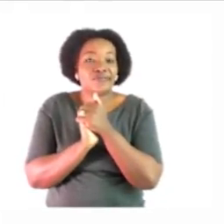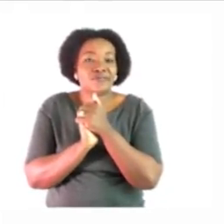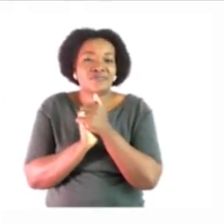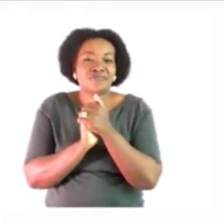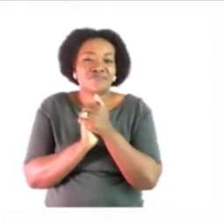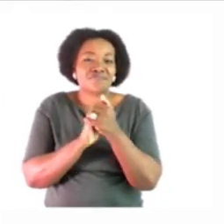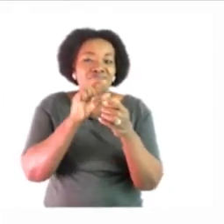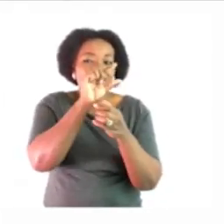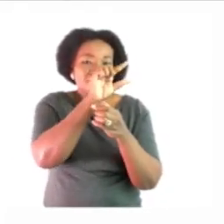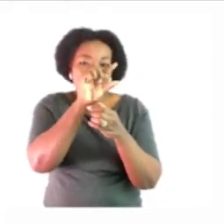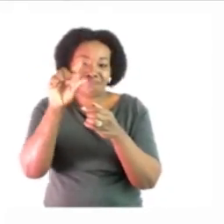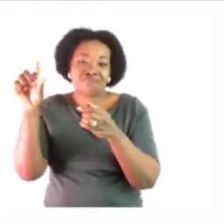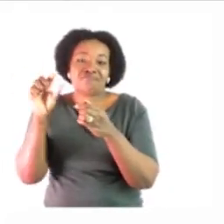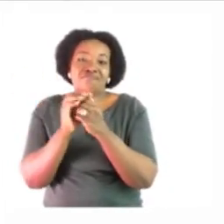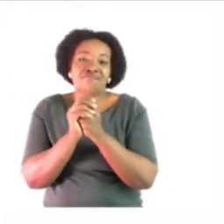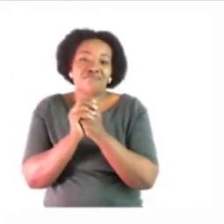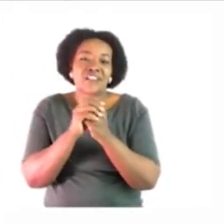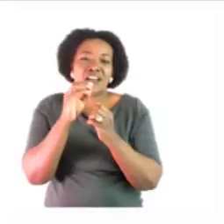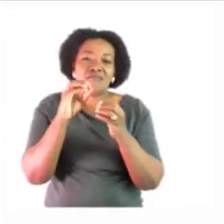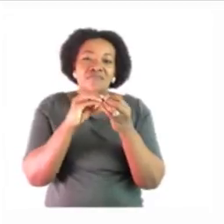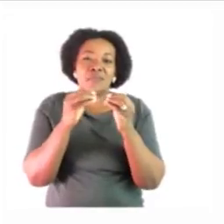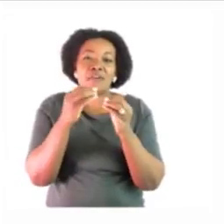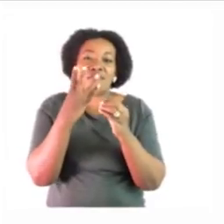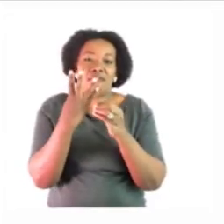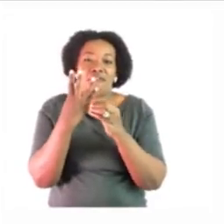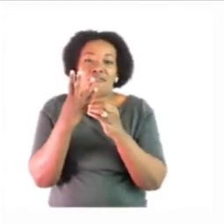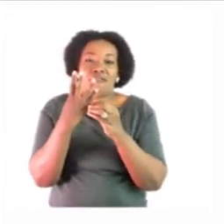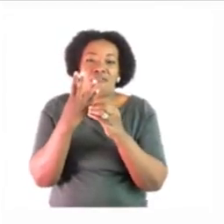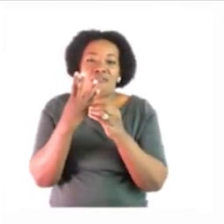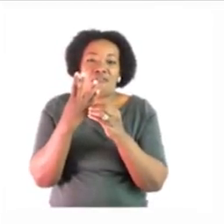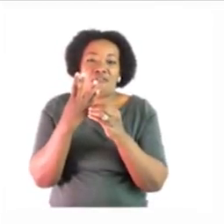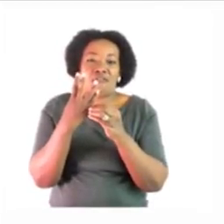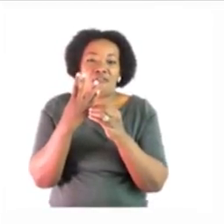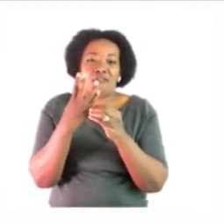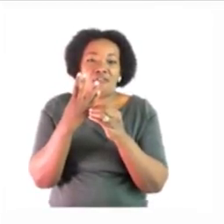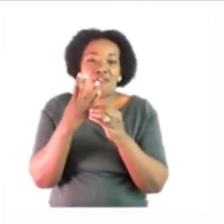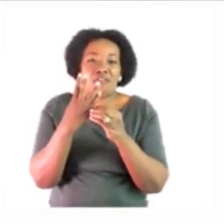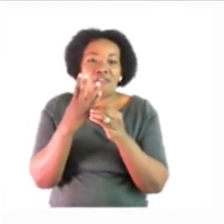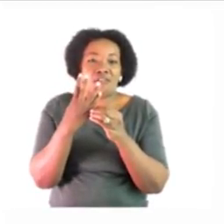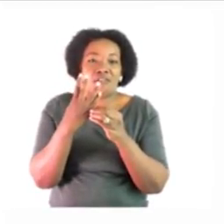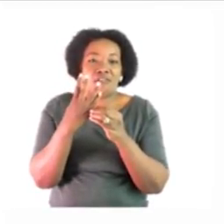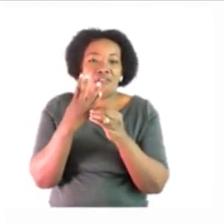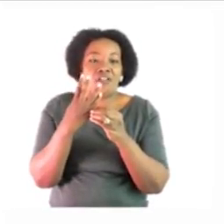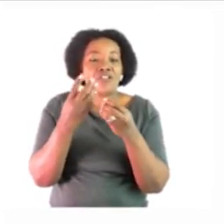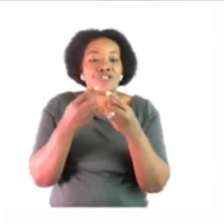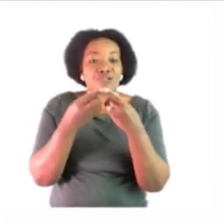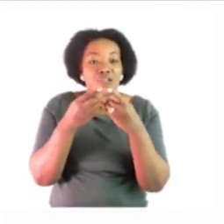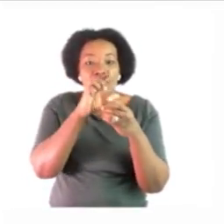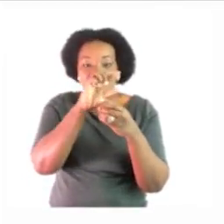number four let's find number four the cross means when you are going from left to right